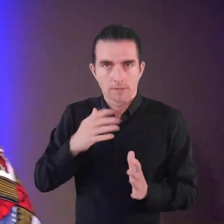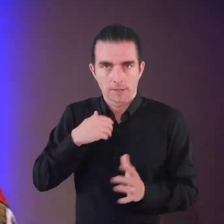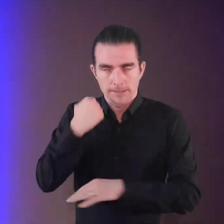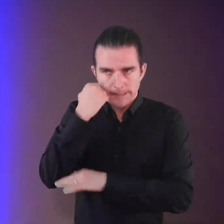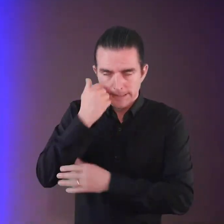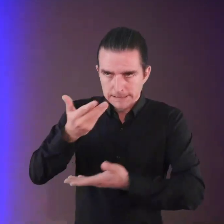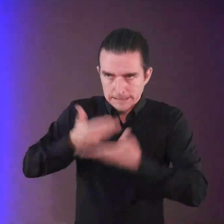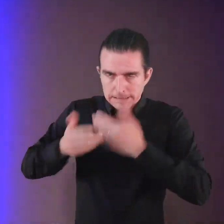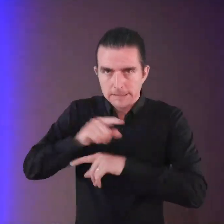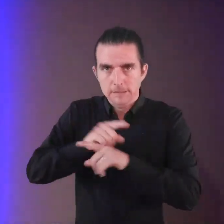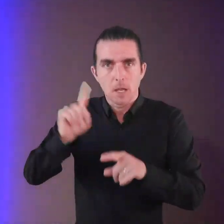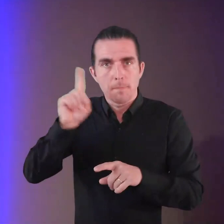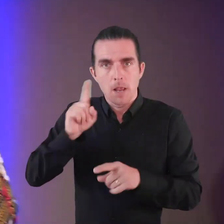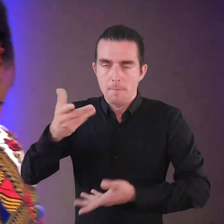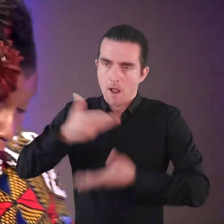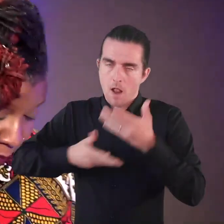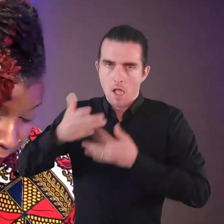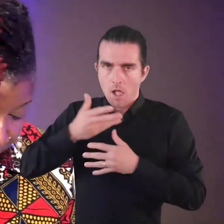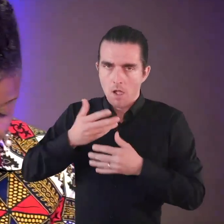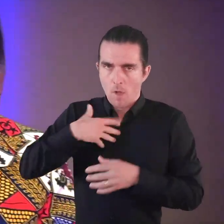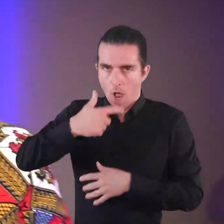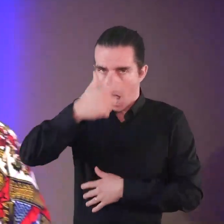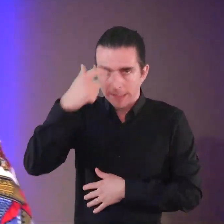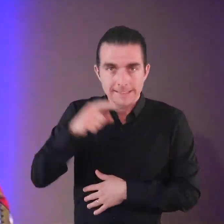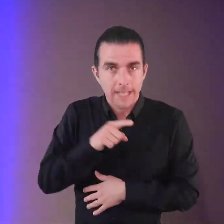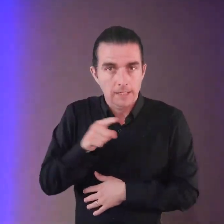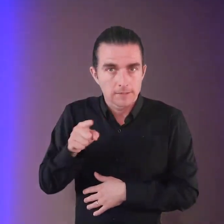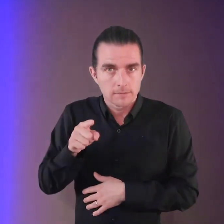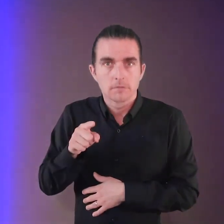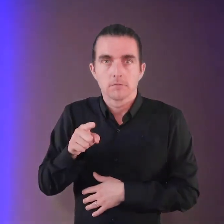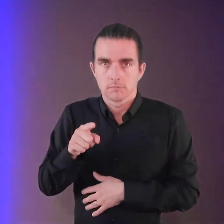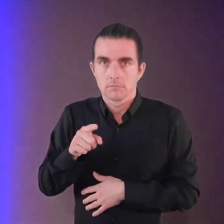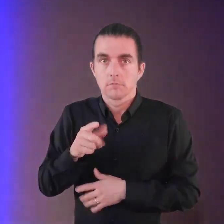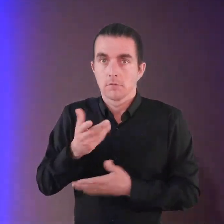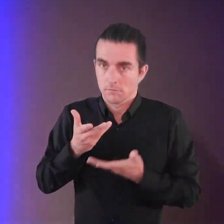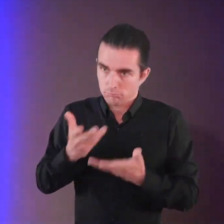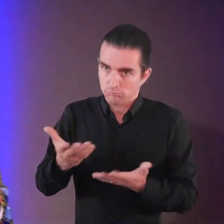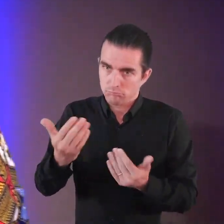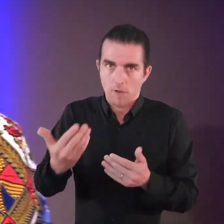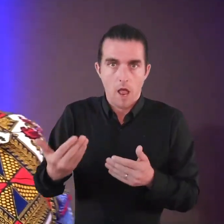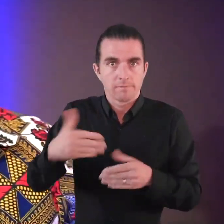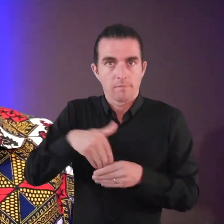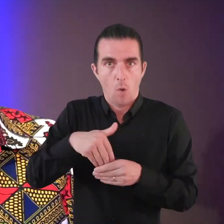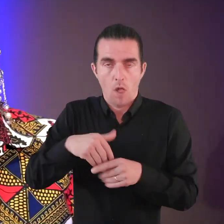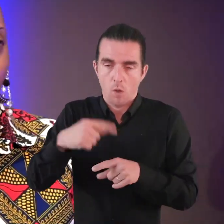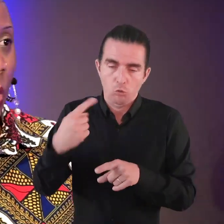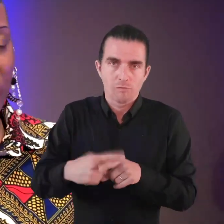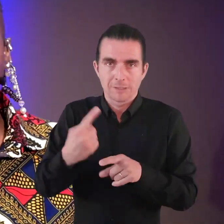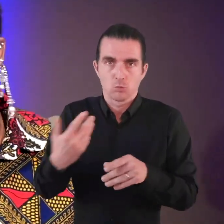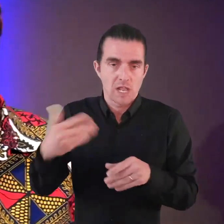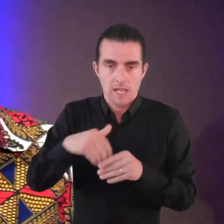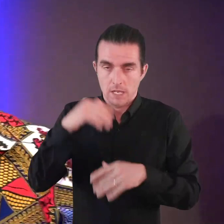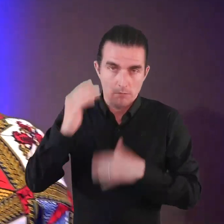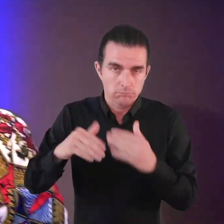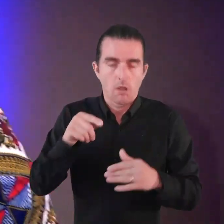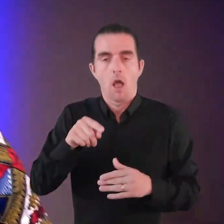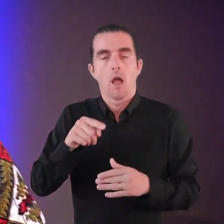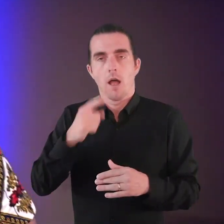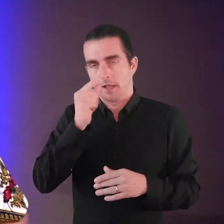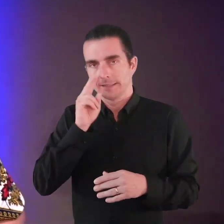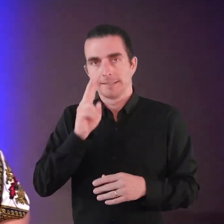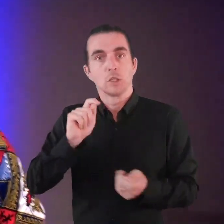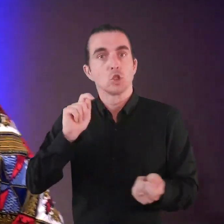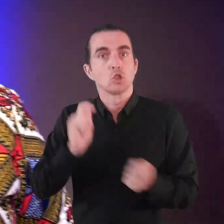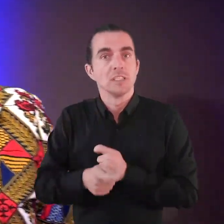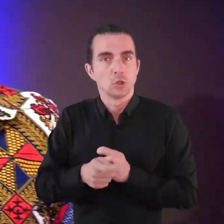we needed to hear the voices of local people, and by giving people direct participation, we saw change.